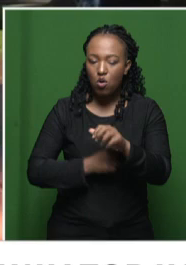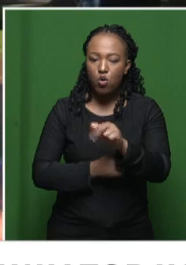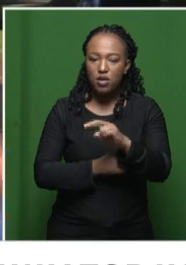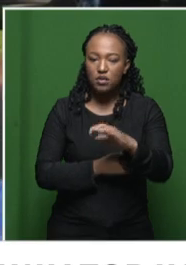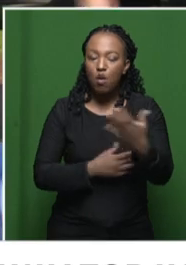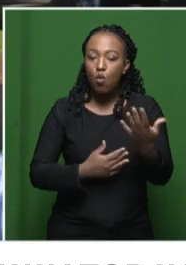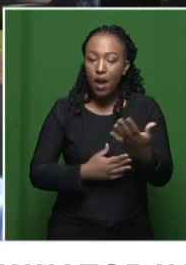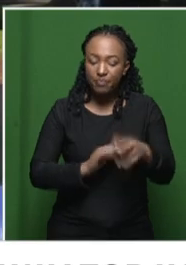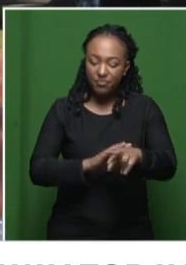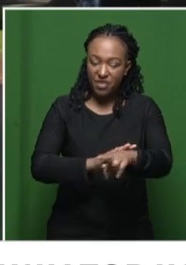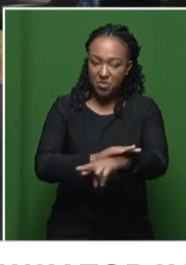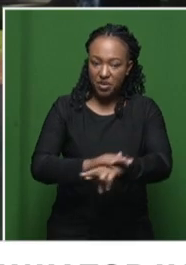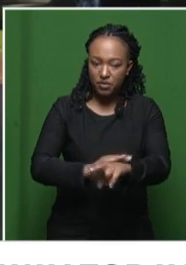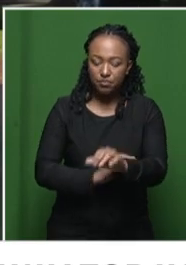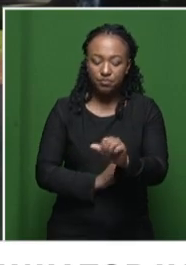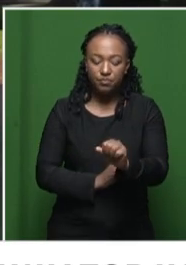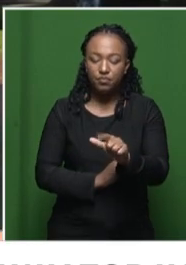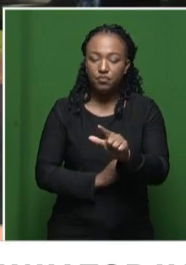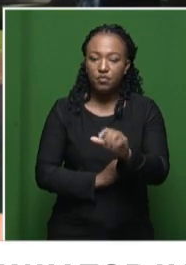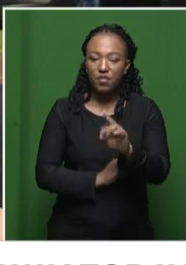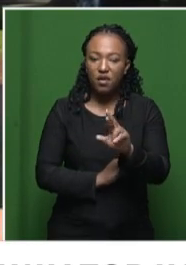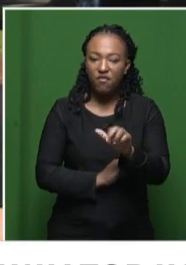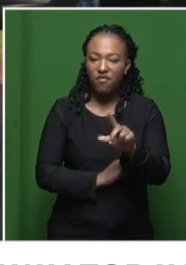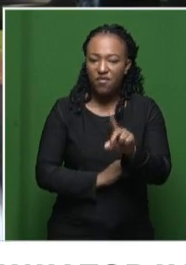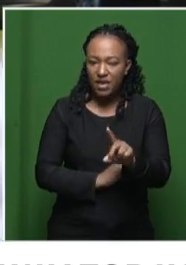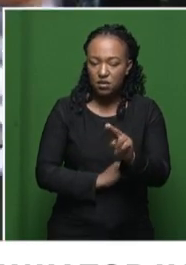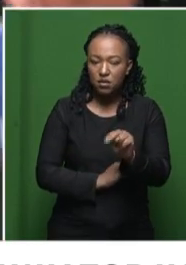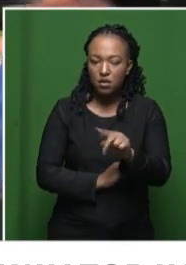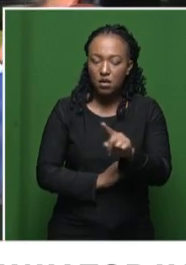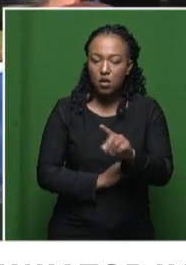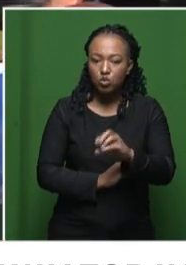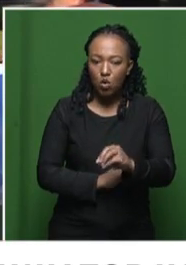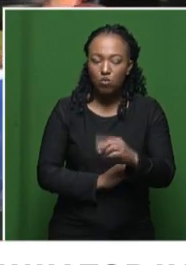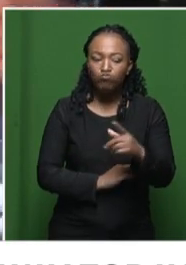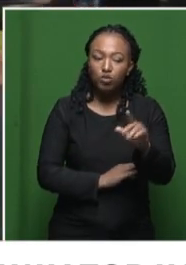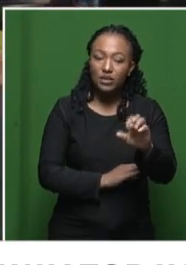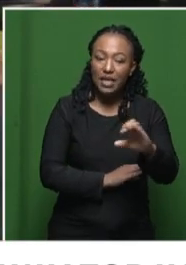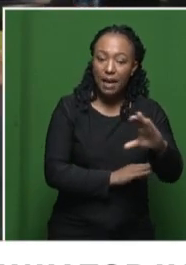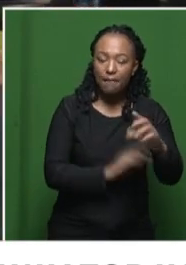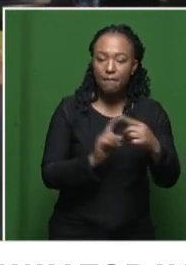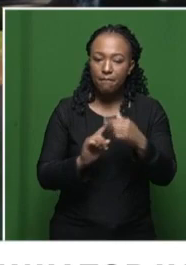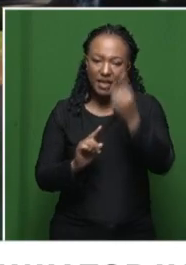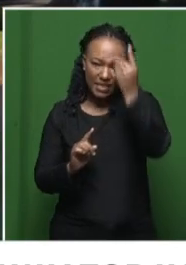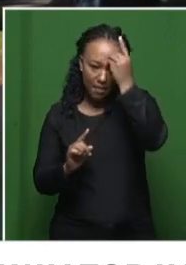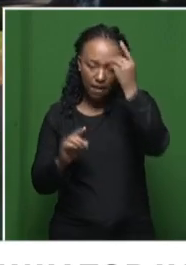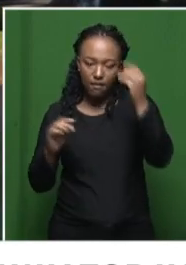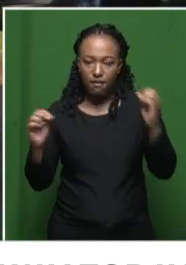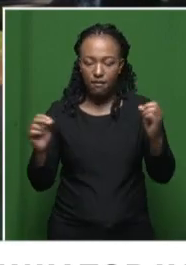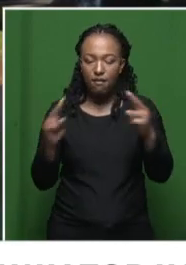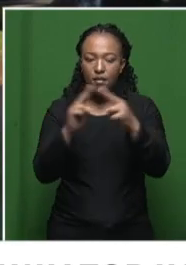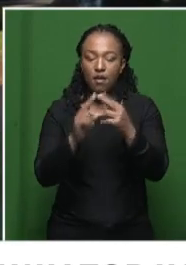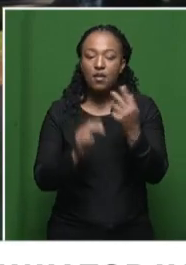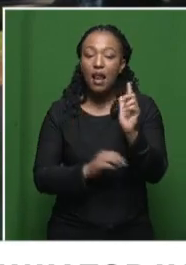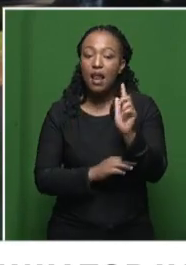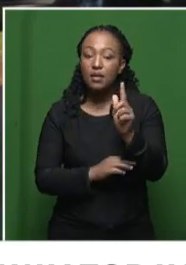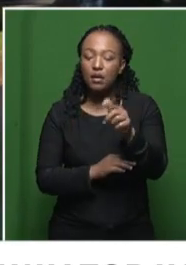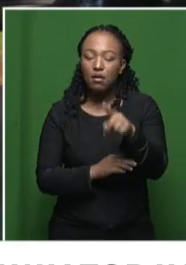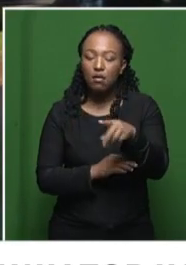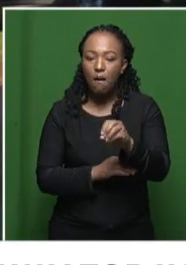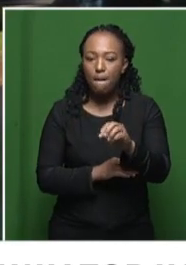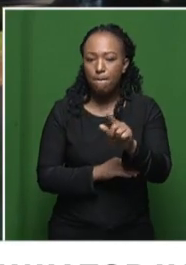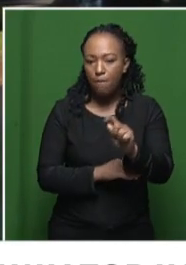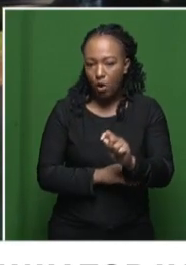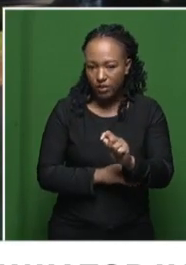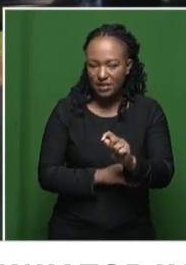Alfred Nzo region which borders KwaZulu-Natal and the Eastern Cape around Port St. John's. And he later on became the provincial treasurer